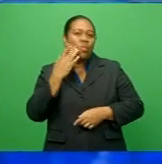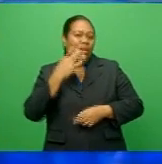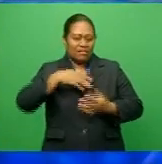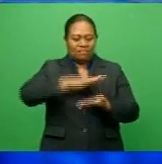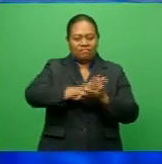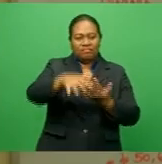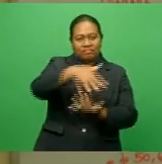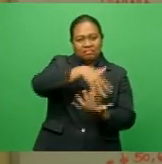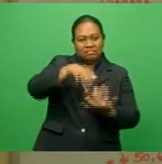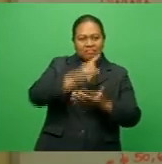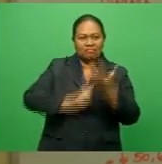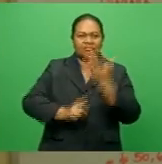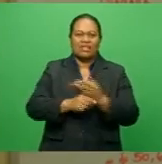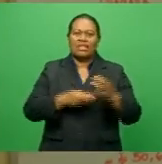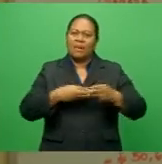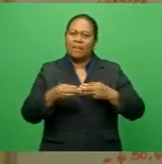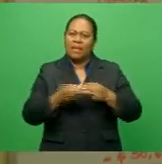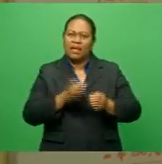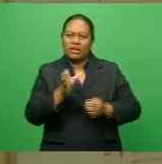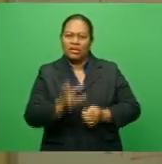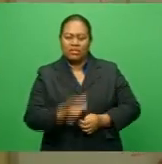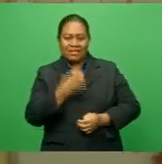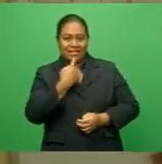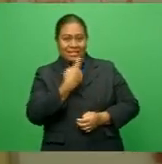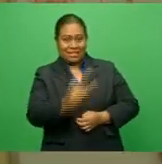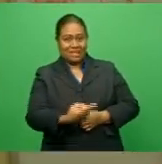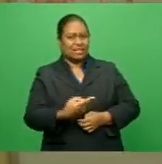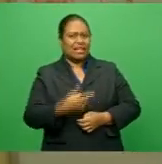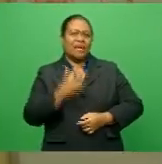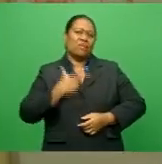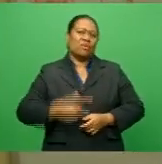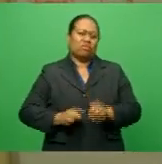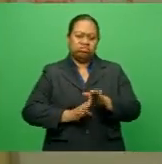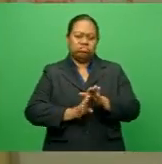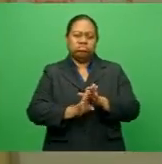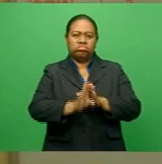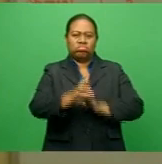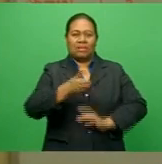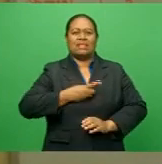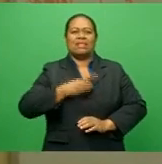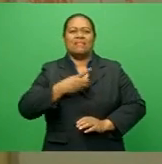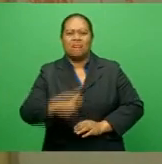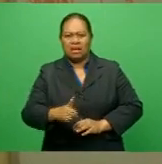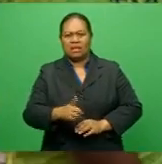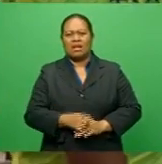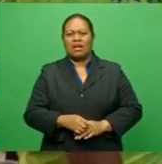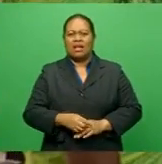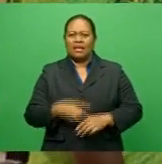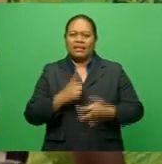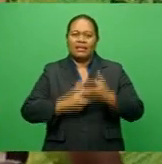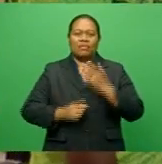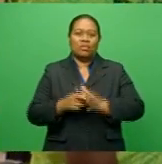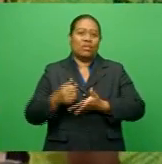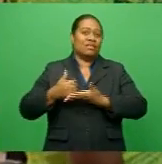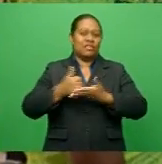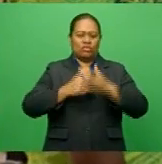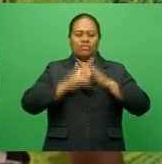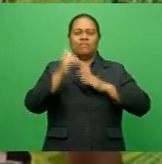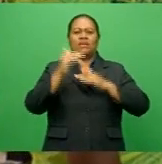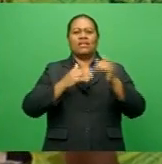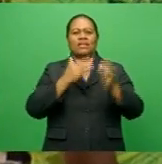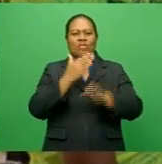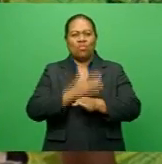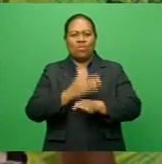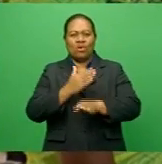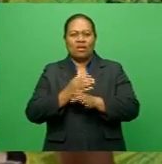Manager Lazarusa Turanga says this is due to the increasing demand for lamba to assist in the rehabilitation work